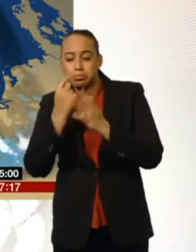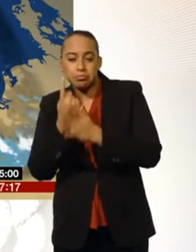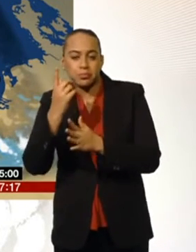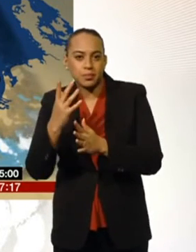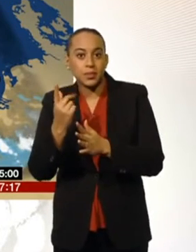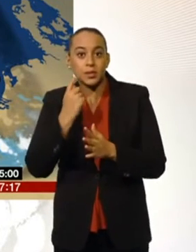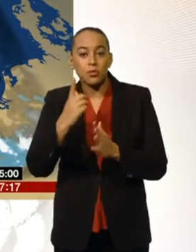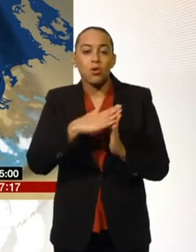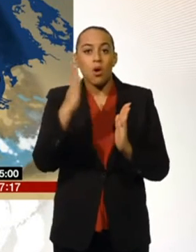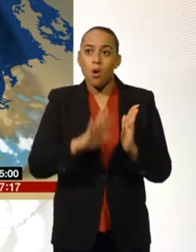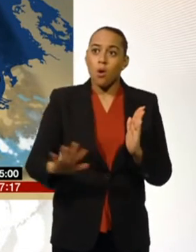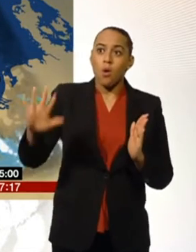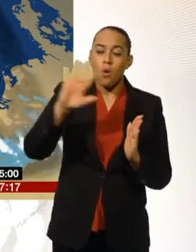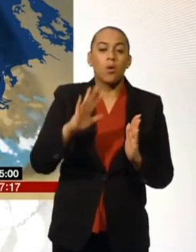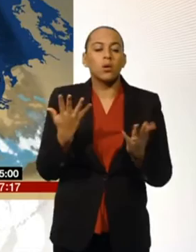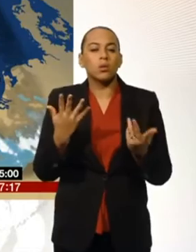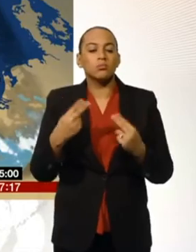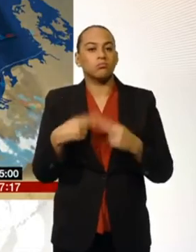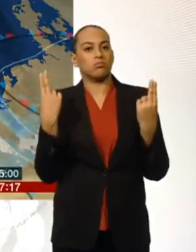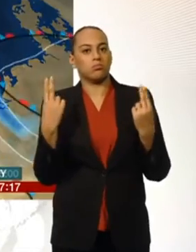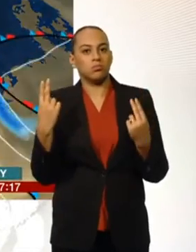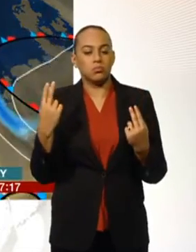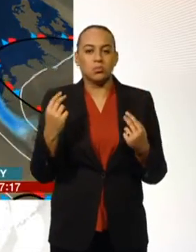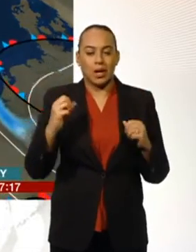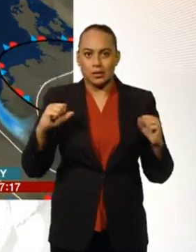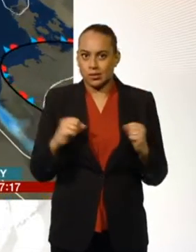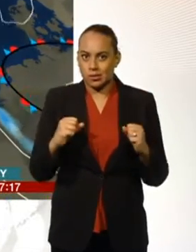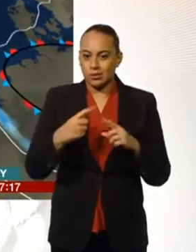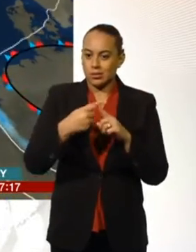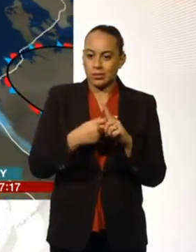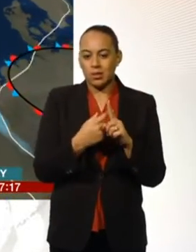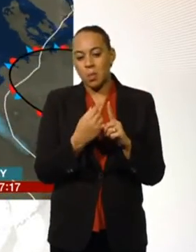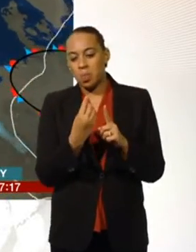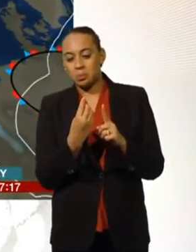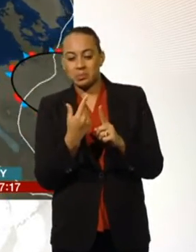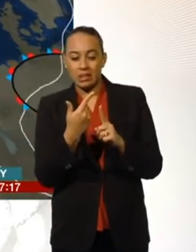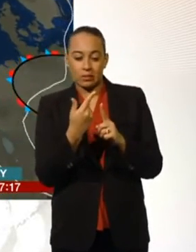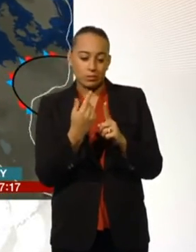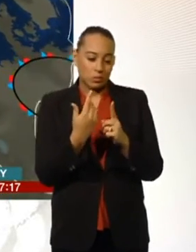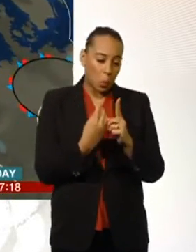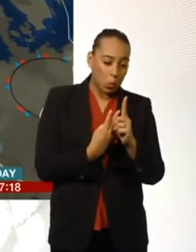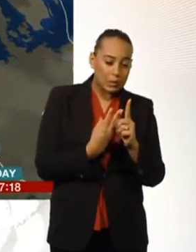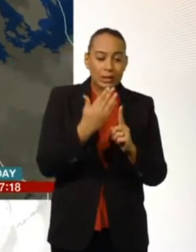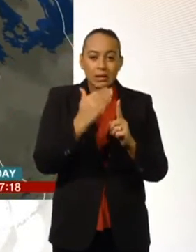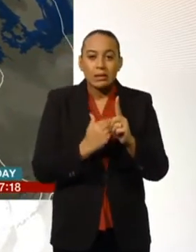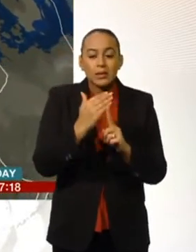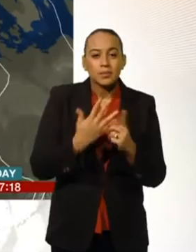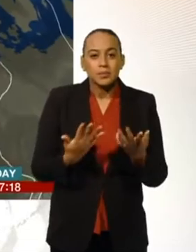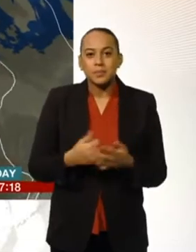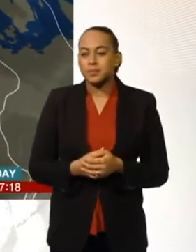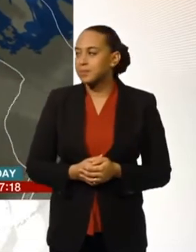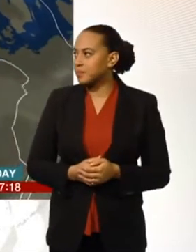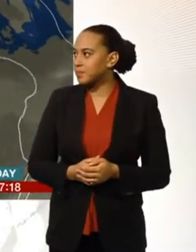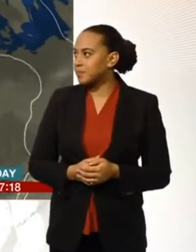times. And again, feeling quite cold. Three to seven Celsius and thermometers, probably feeling a little bit colder than that. But as the wind eases down through